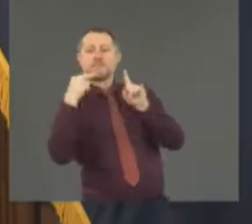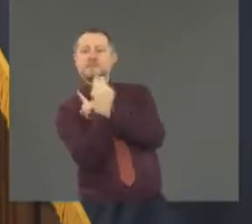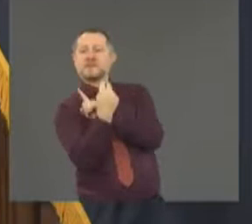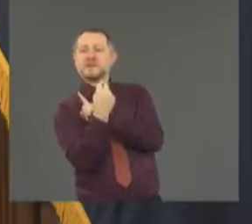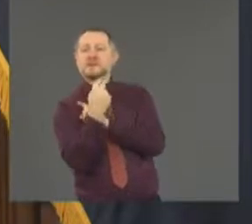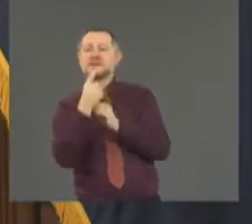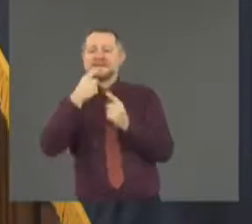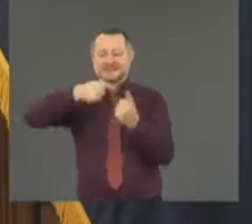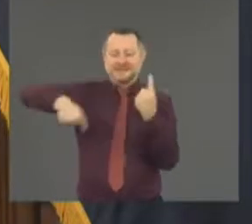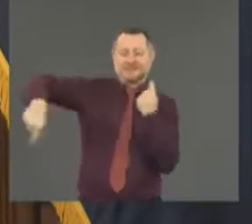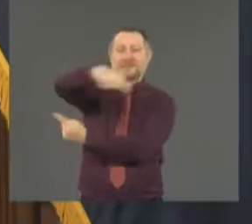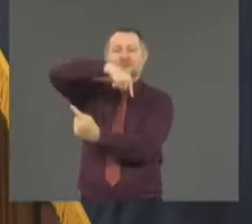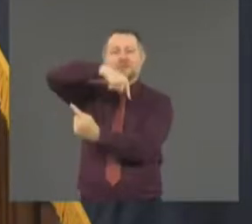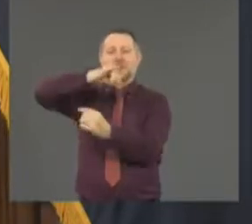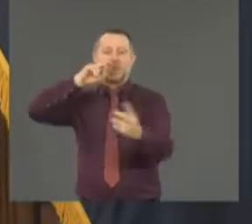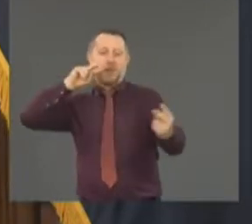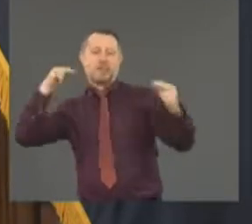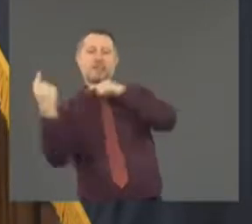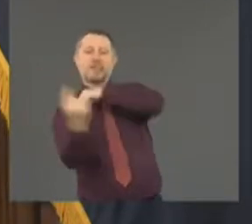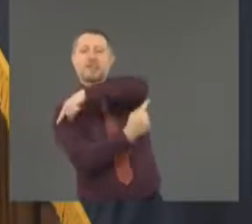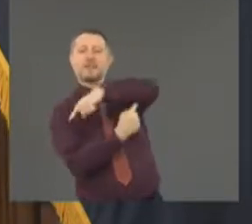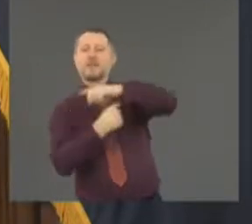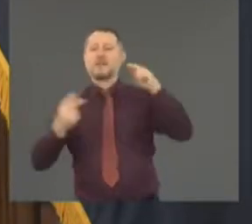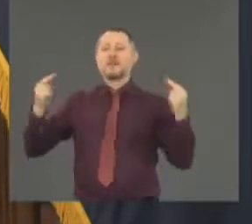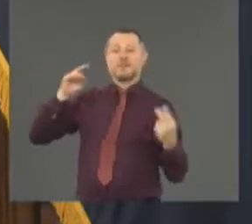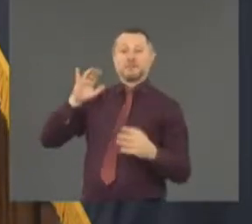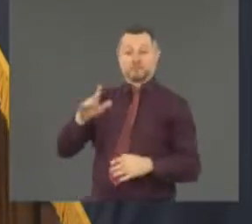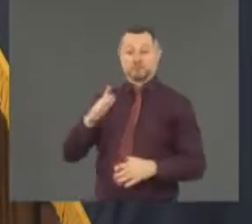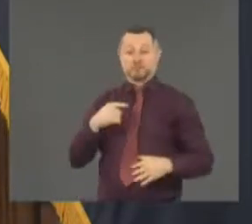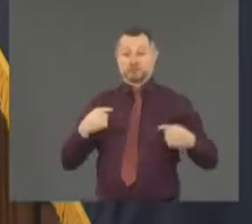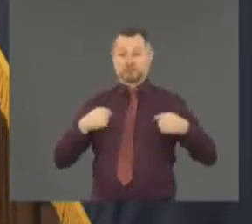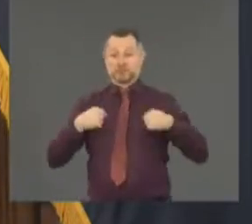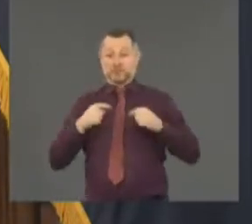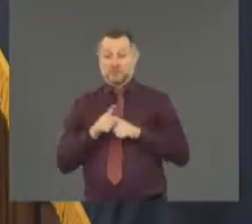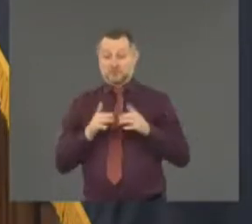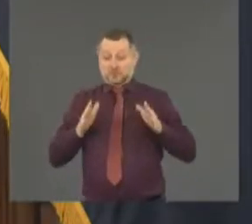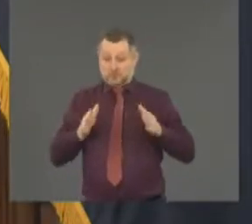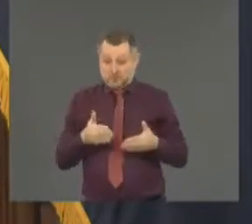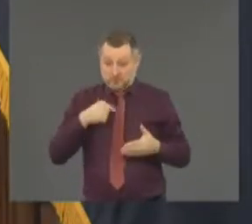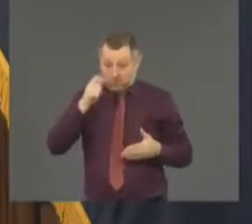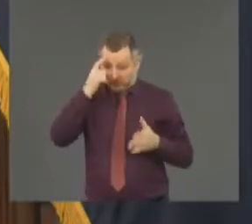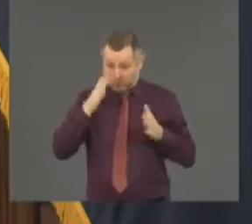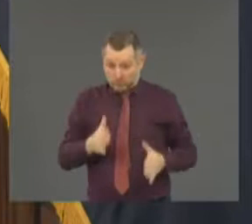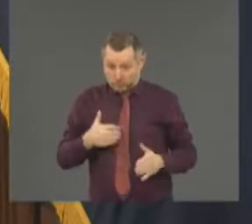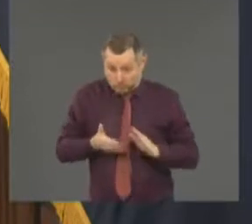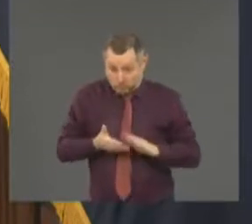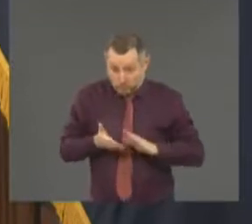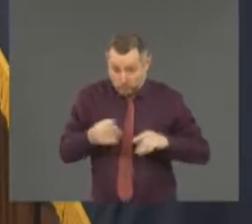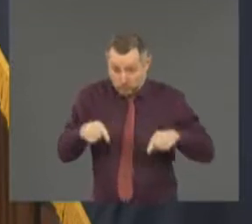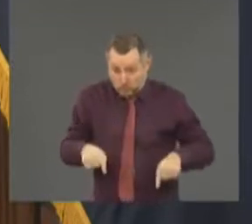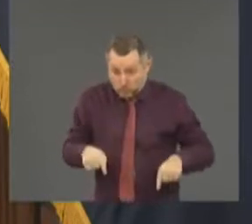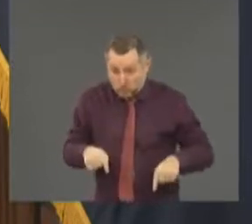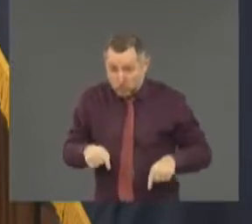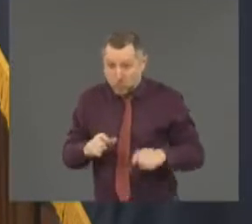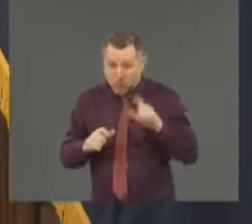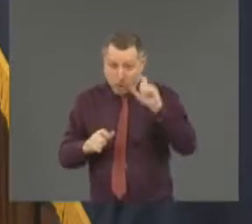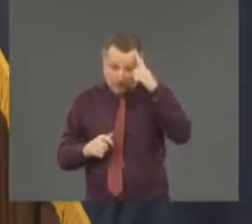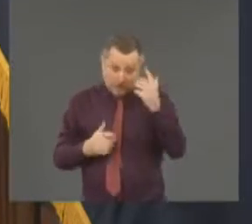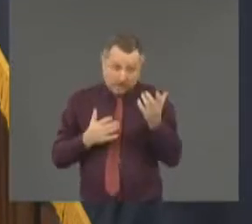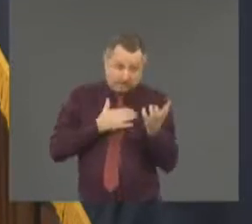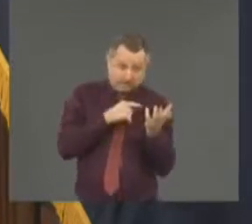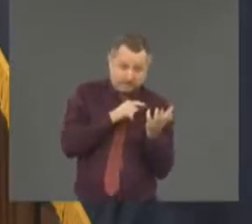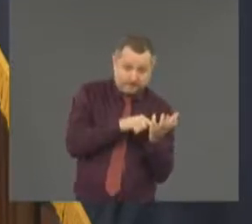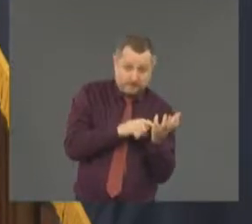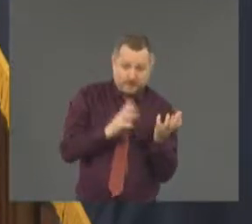I'm doing government. government versus political spin to do what he's